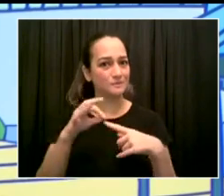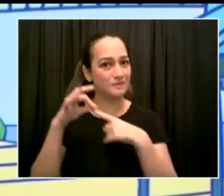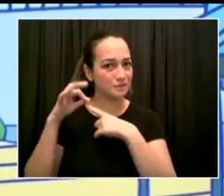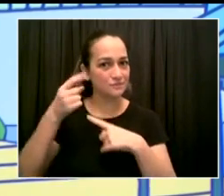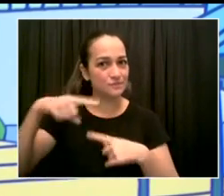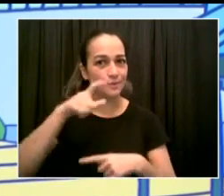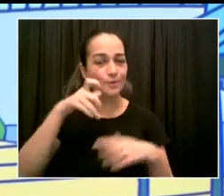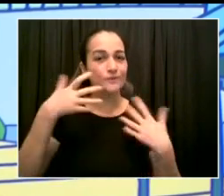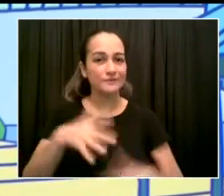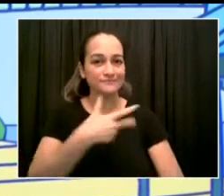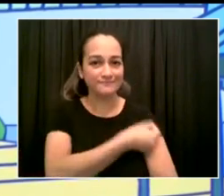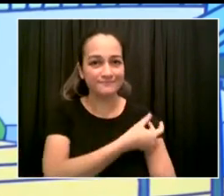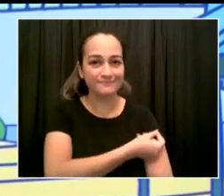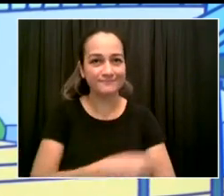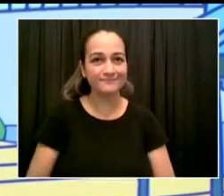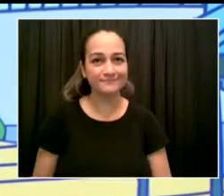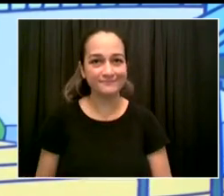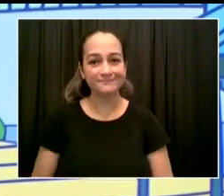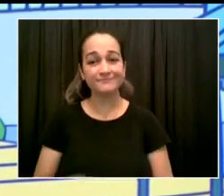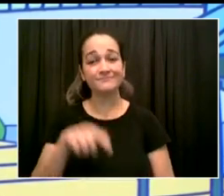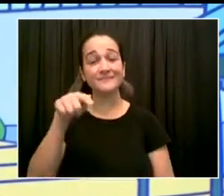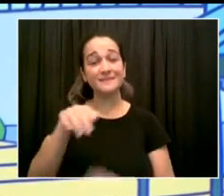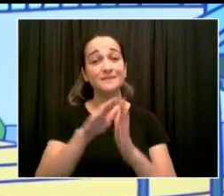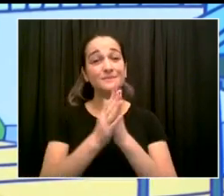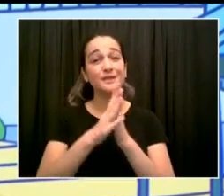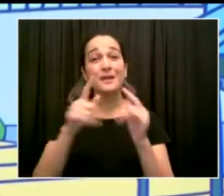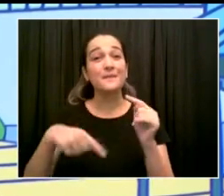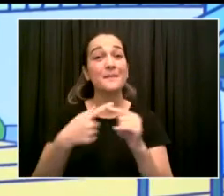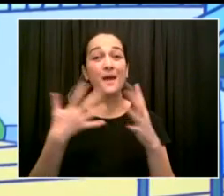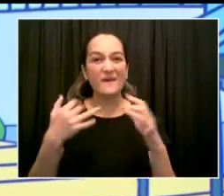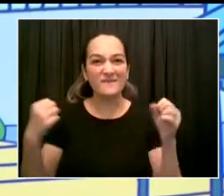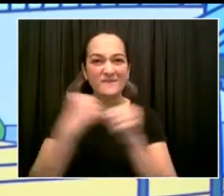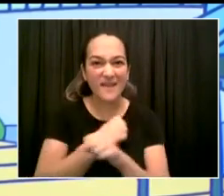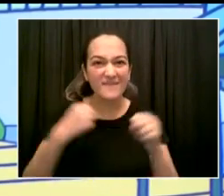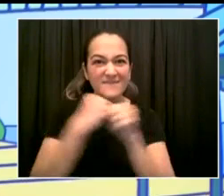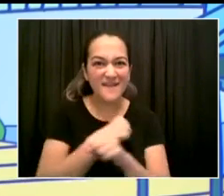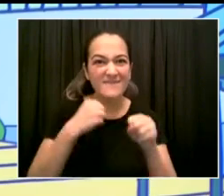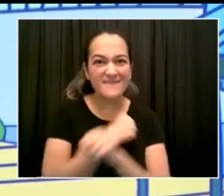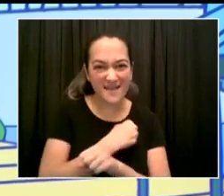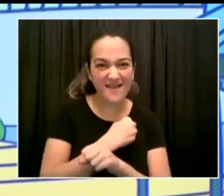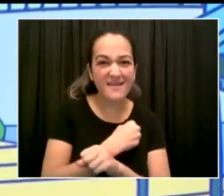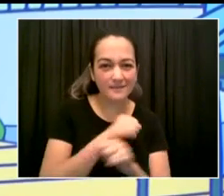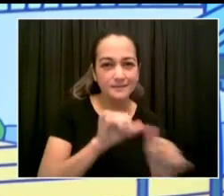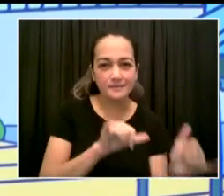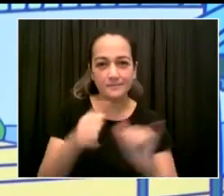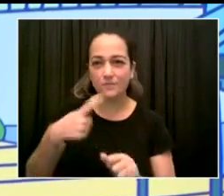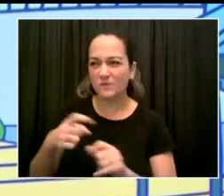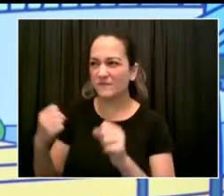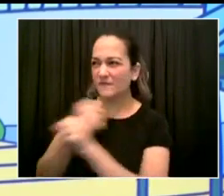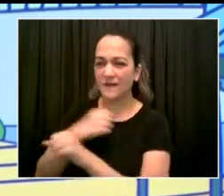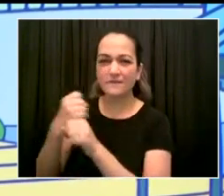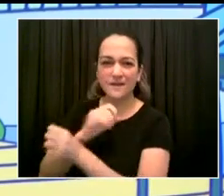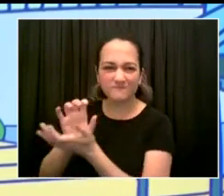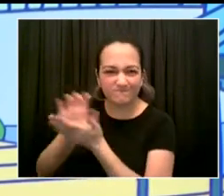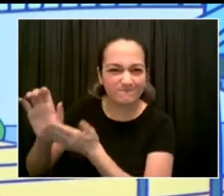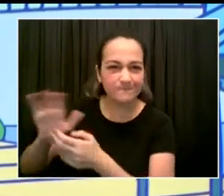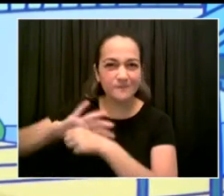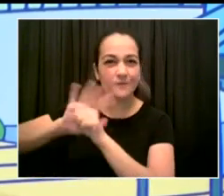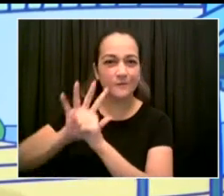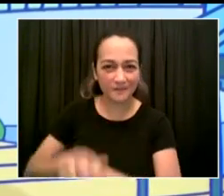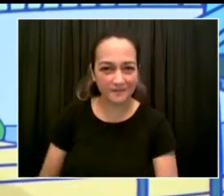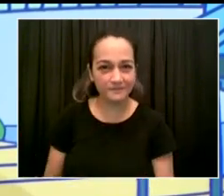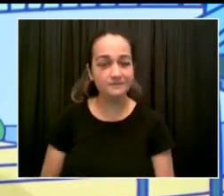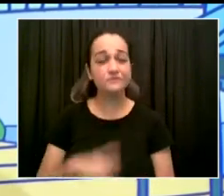to reach our young people with something they care about a lot, reach our families, get people safe, get people vaccinated.